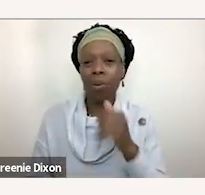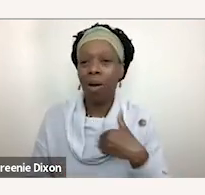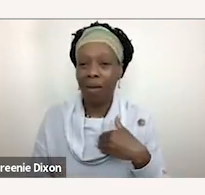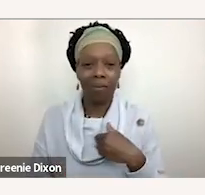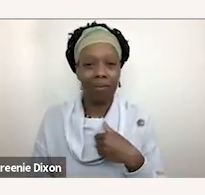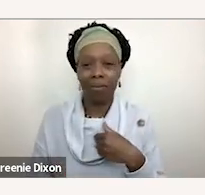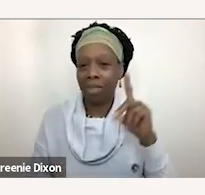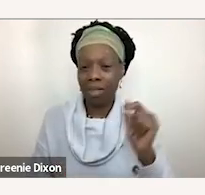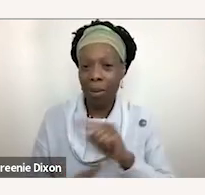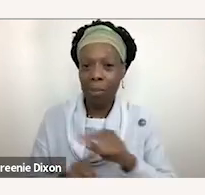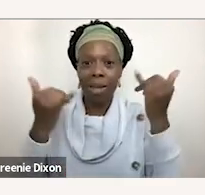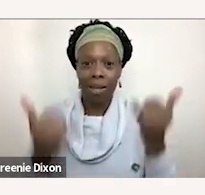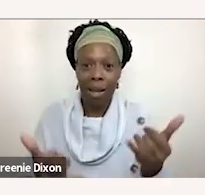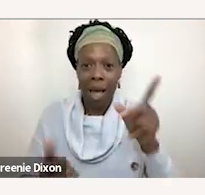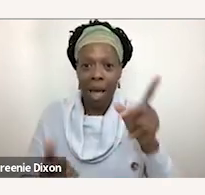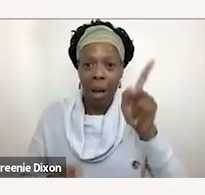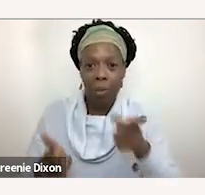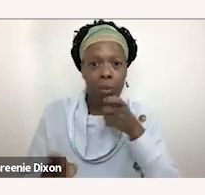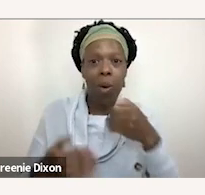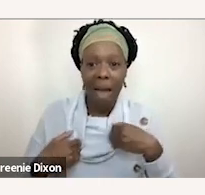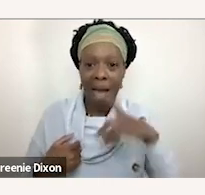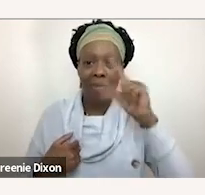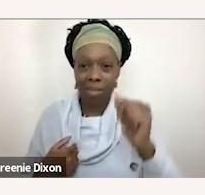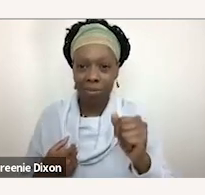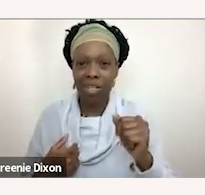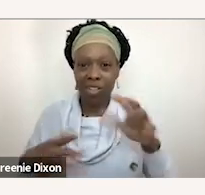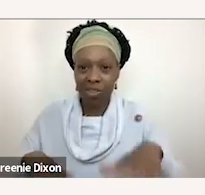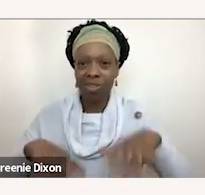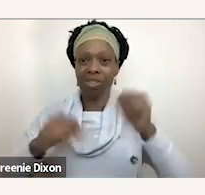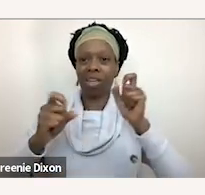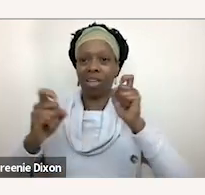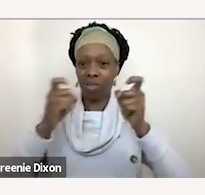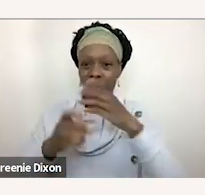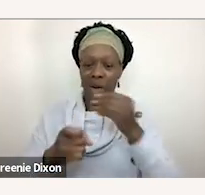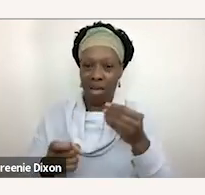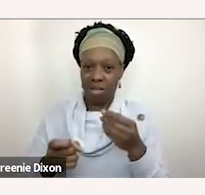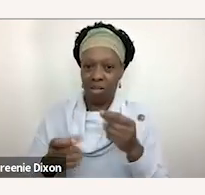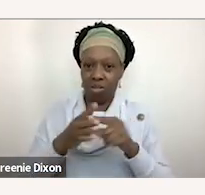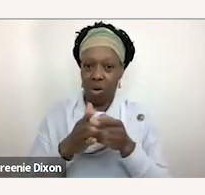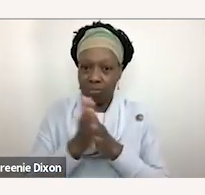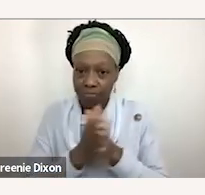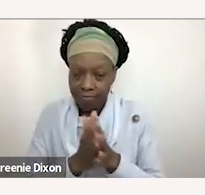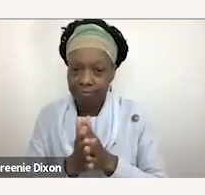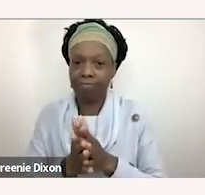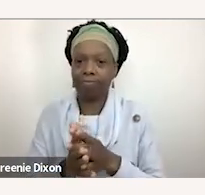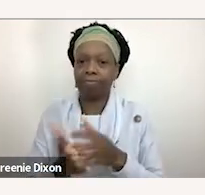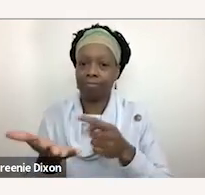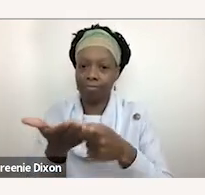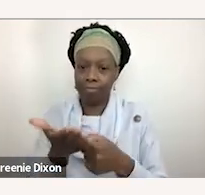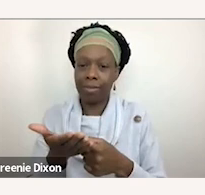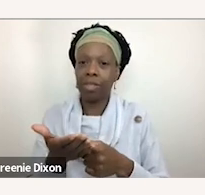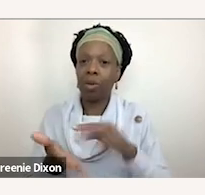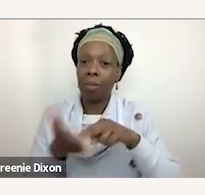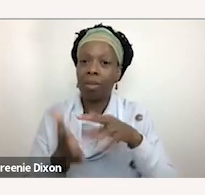of that narrative and driving the education and so everybody's learning all new things right through accurate representation